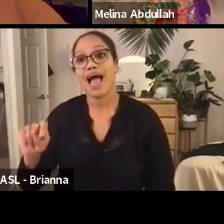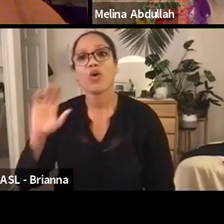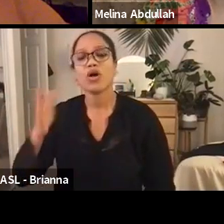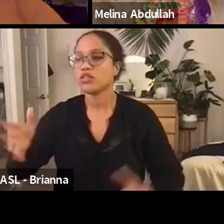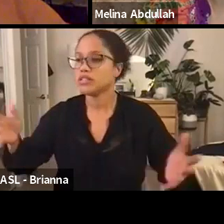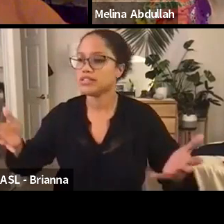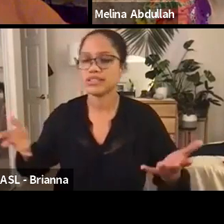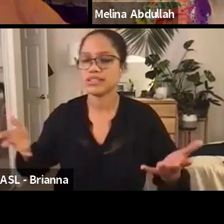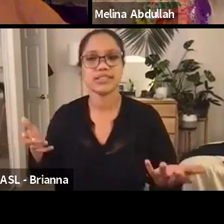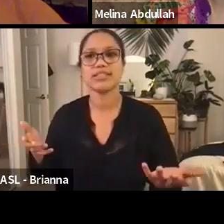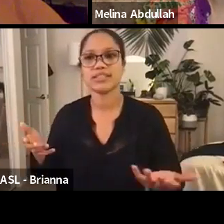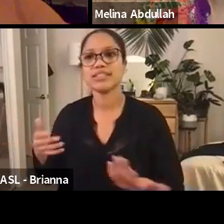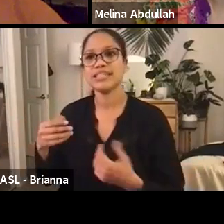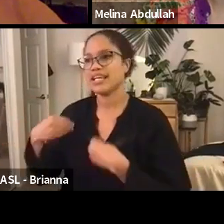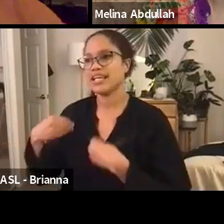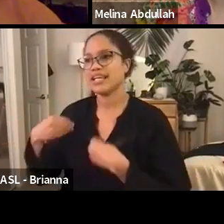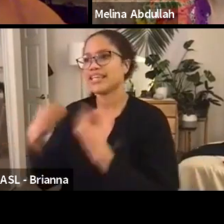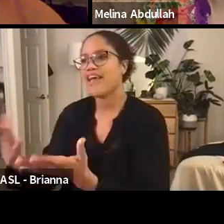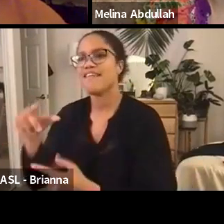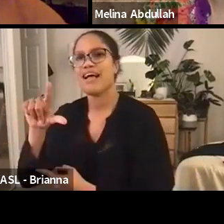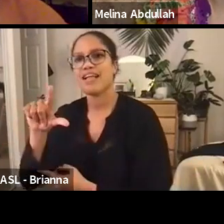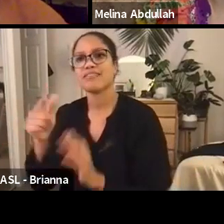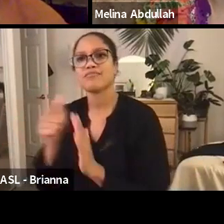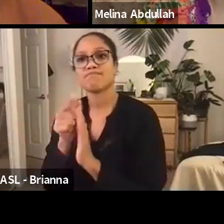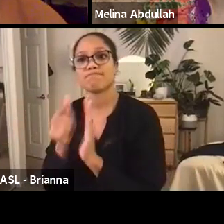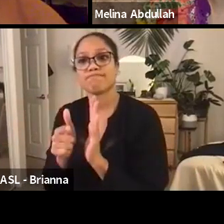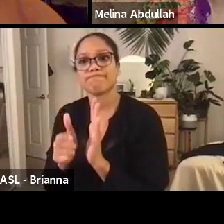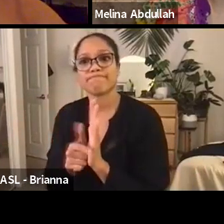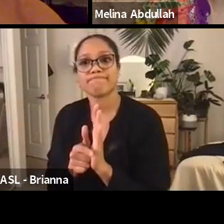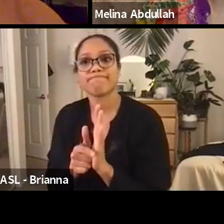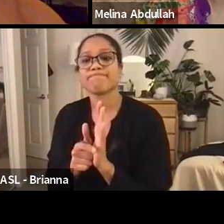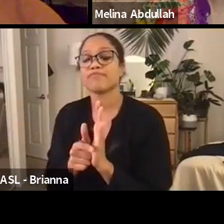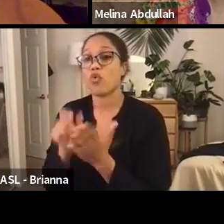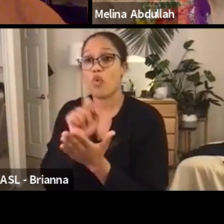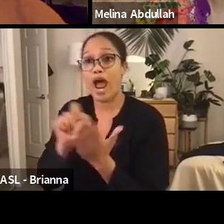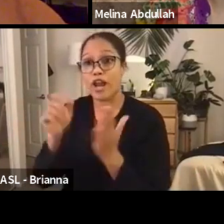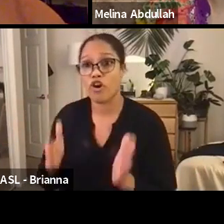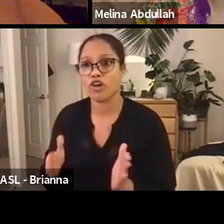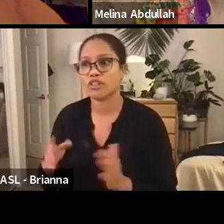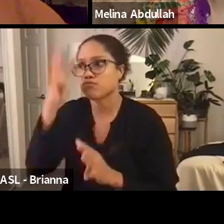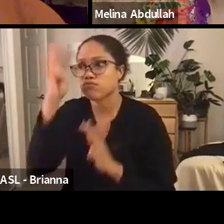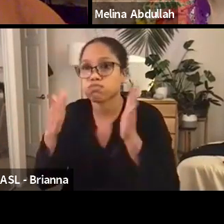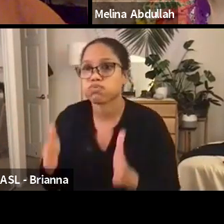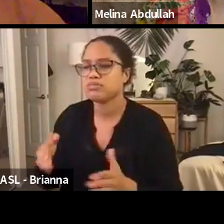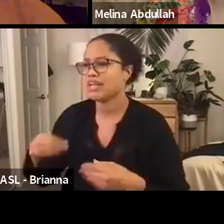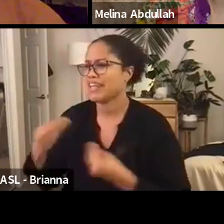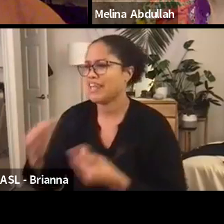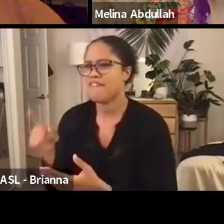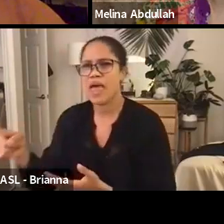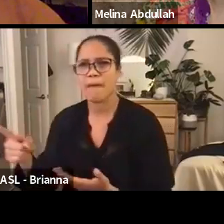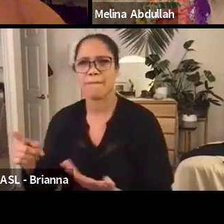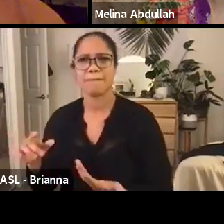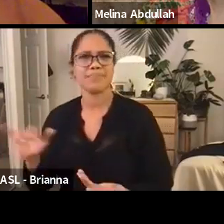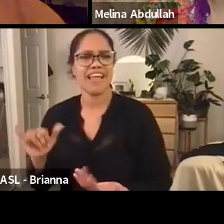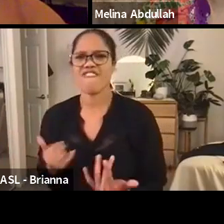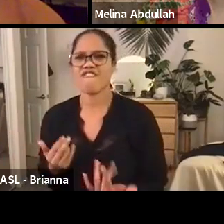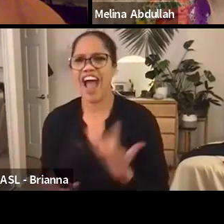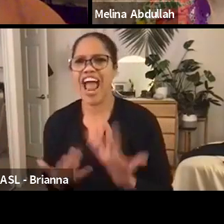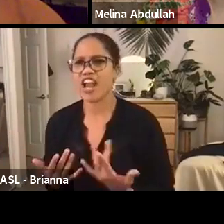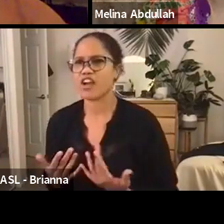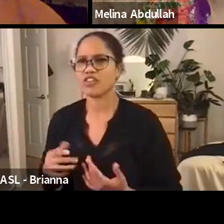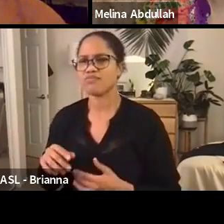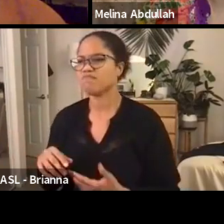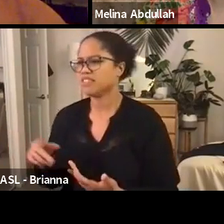legislators and actually give them, you all have given them the blueprint on how to begin to address systemic policy and